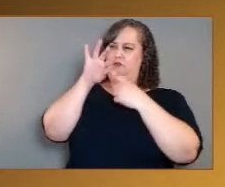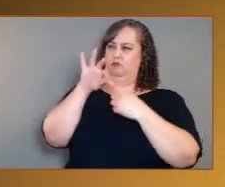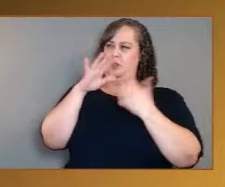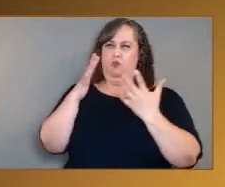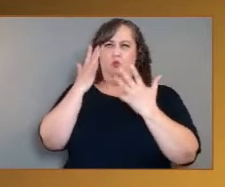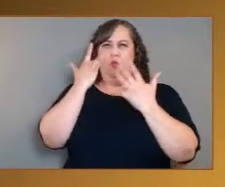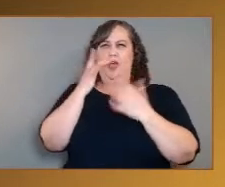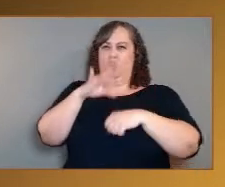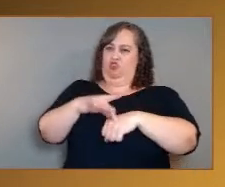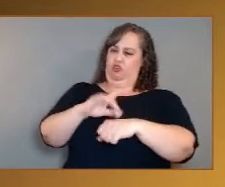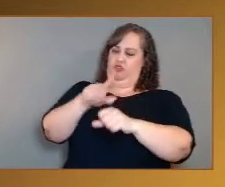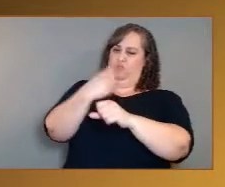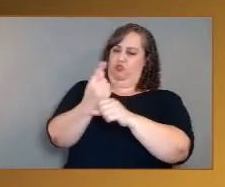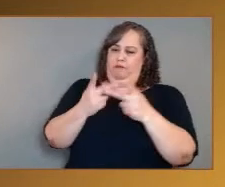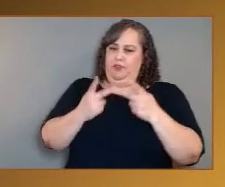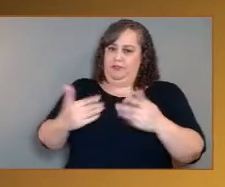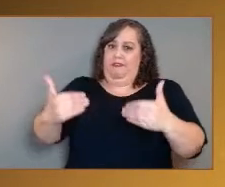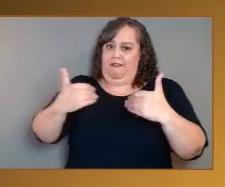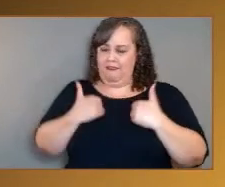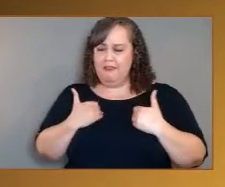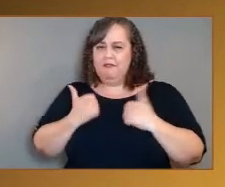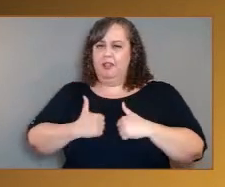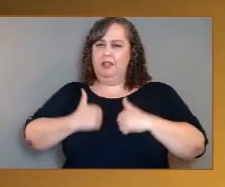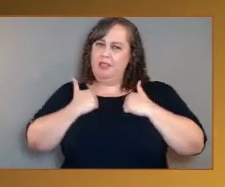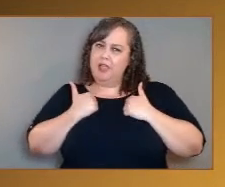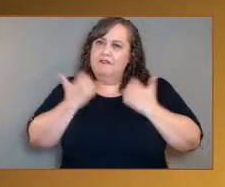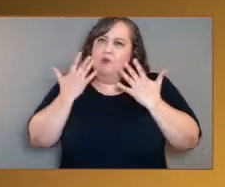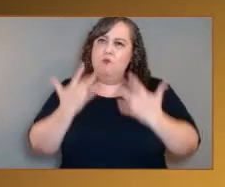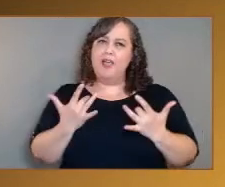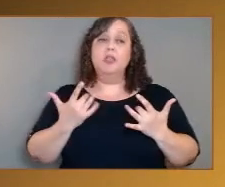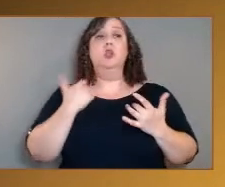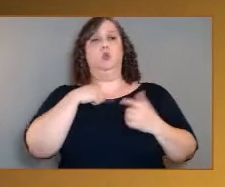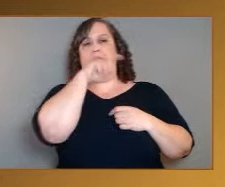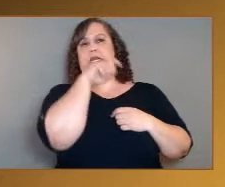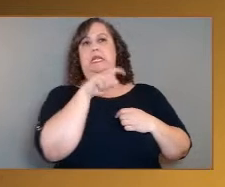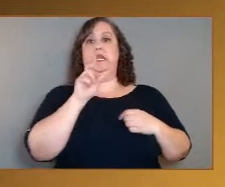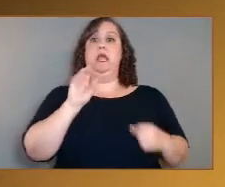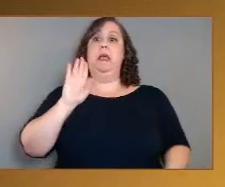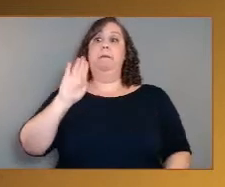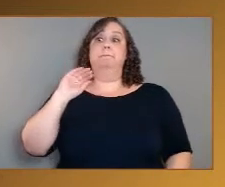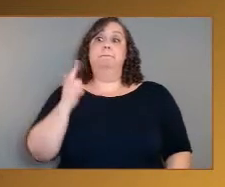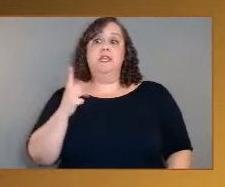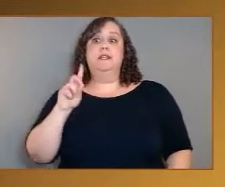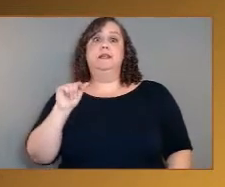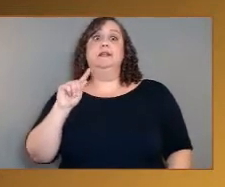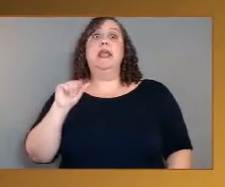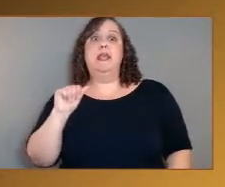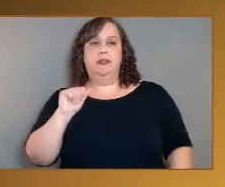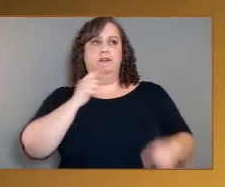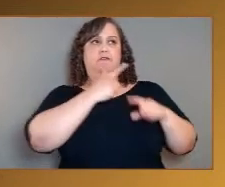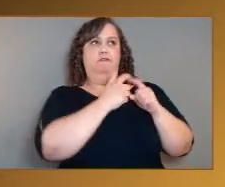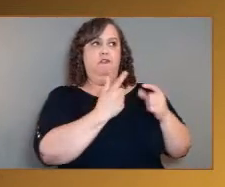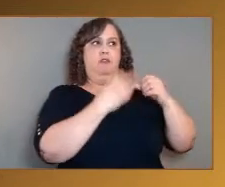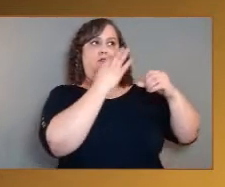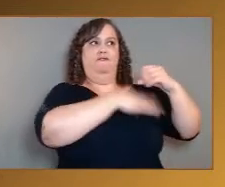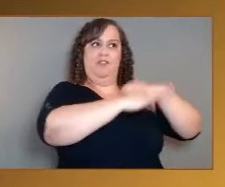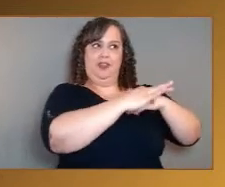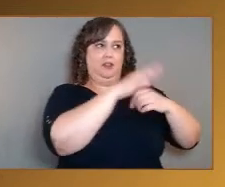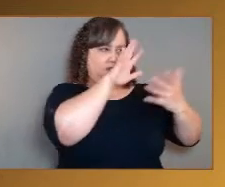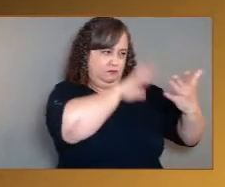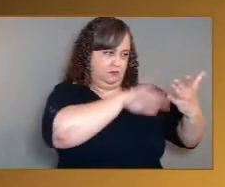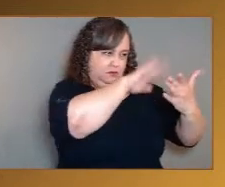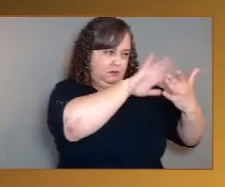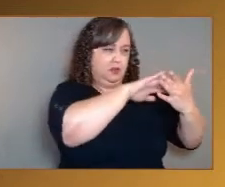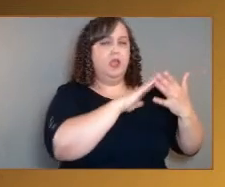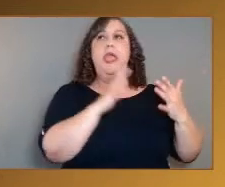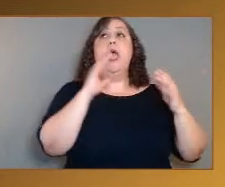supremely habitable today? We need data from Venus to be able to answer this mystery and look for similarly habitable planets